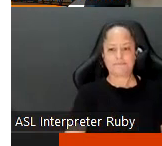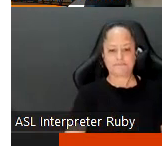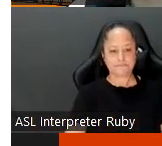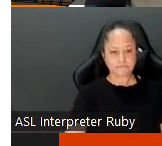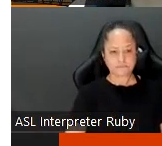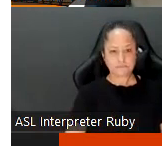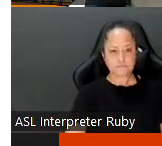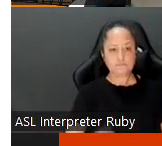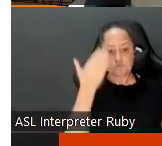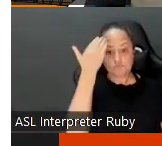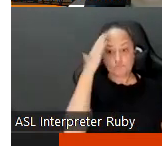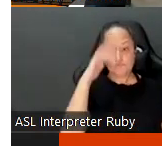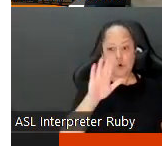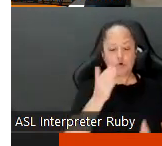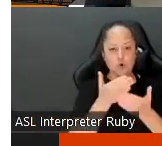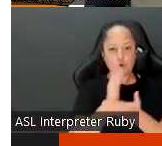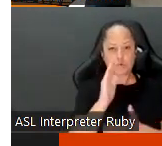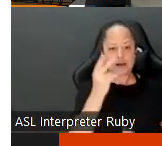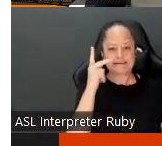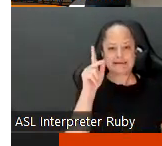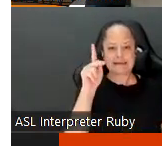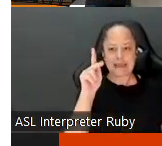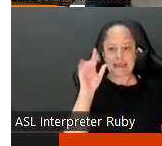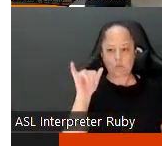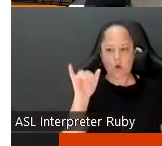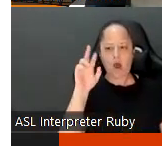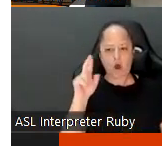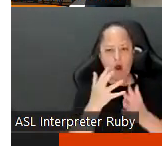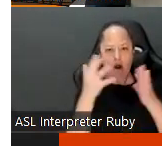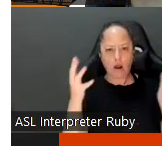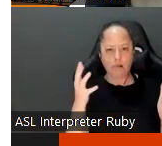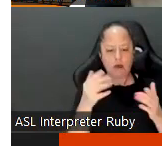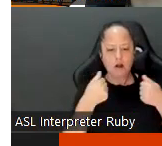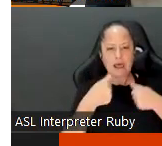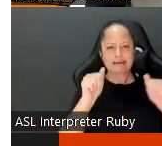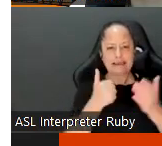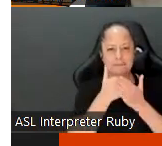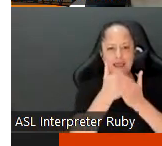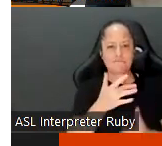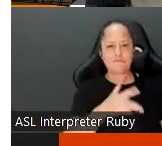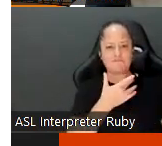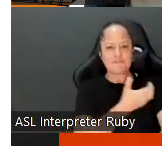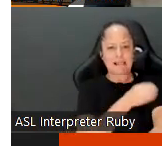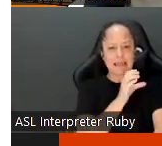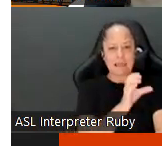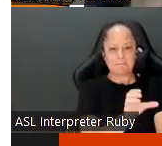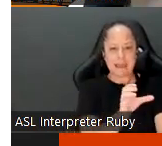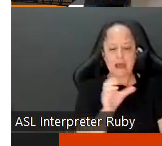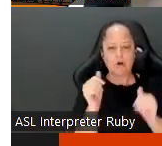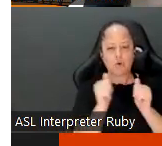all right know your rights you're going to see see kyr a lot this is um our attempt to help you feel empowered with